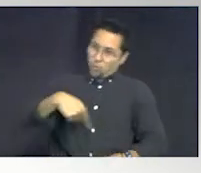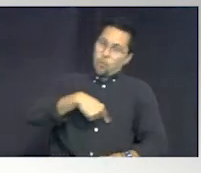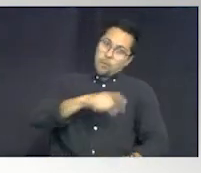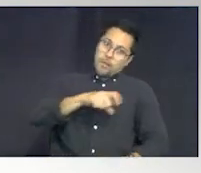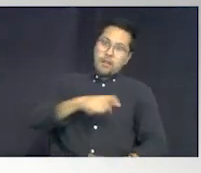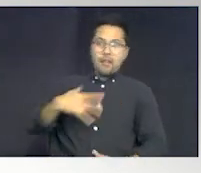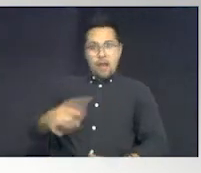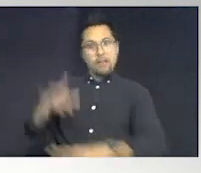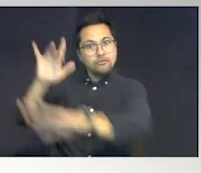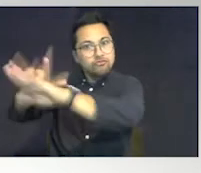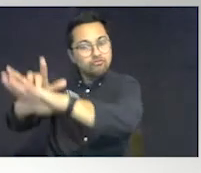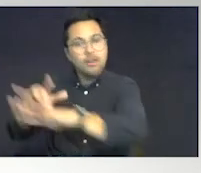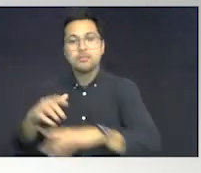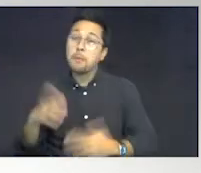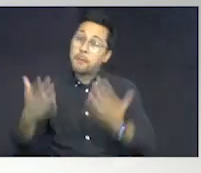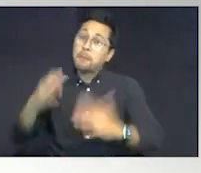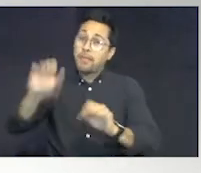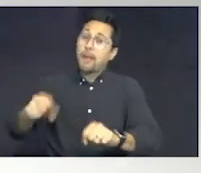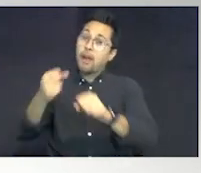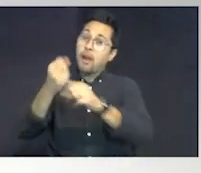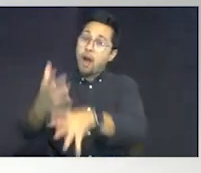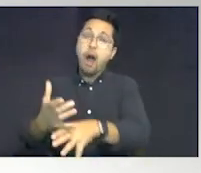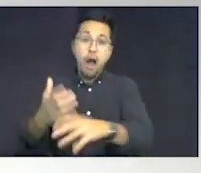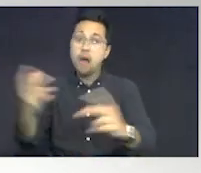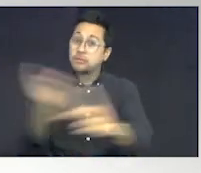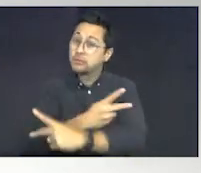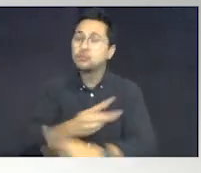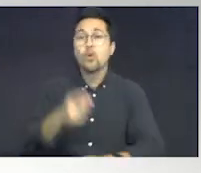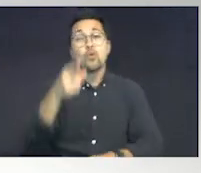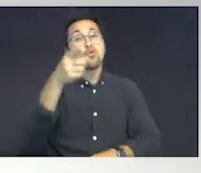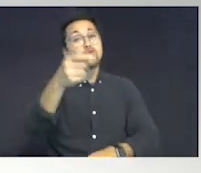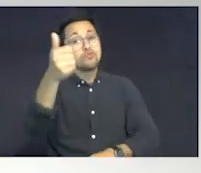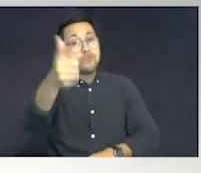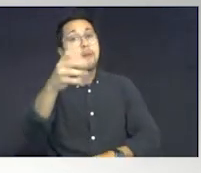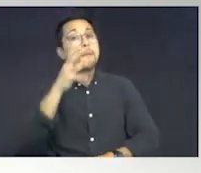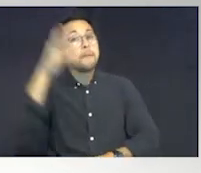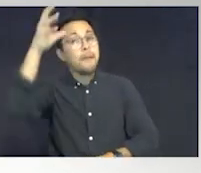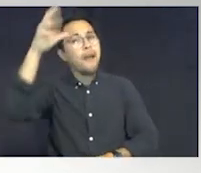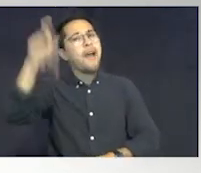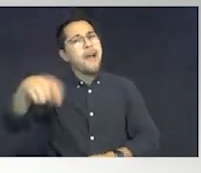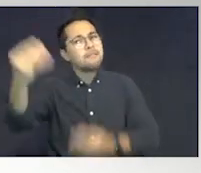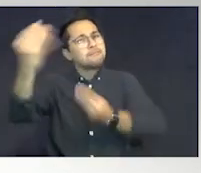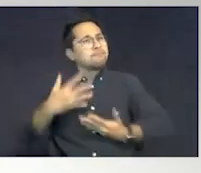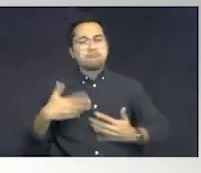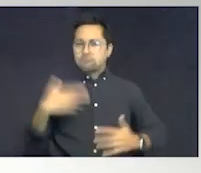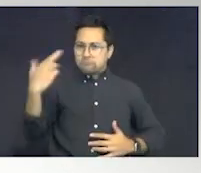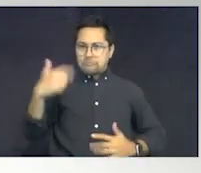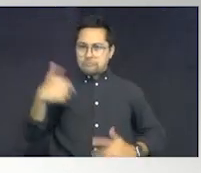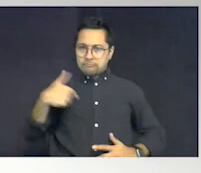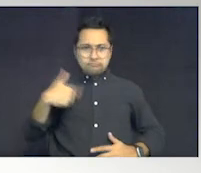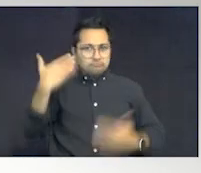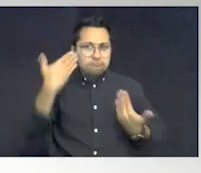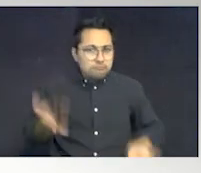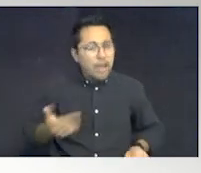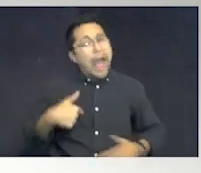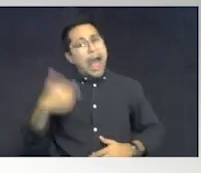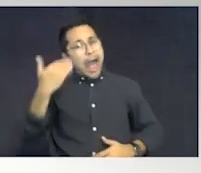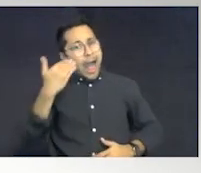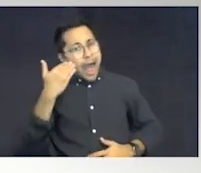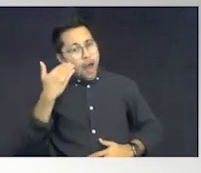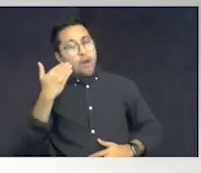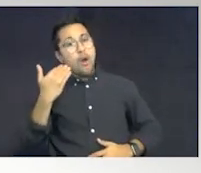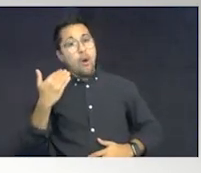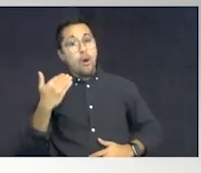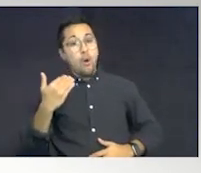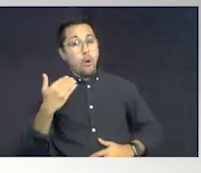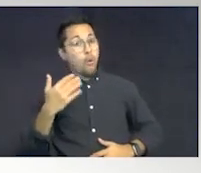may create a situation. So you, the parents, have to provide that for us. Because I do not know. I know what the triggers like and everything